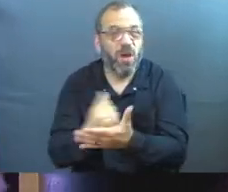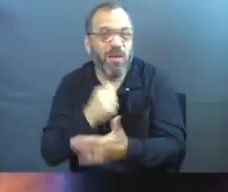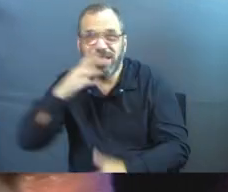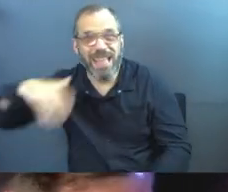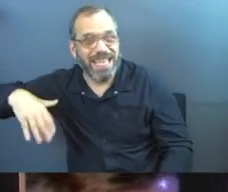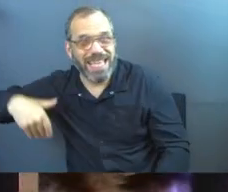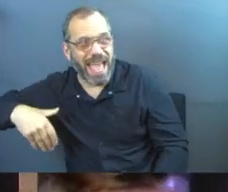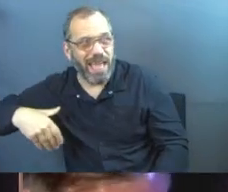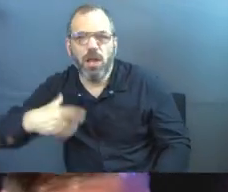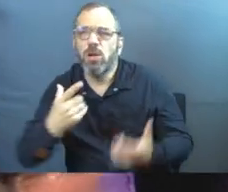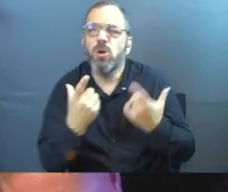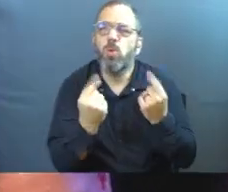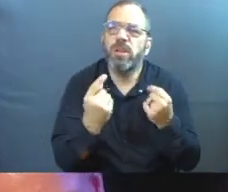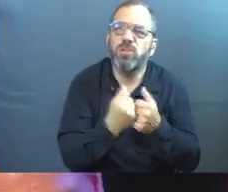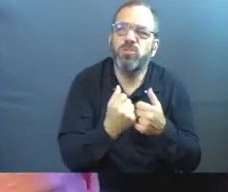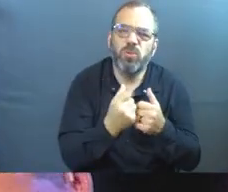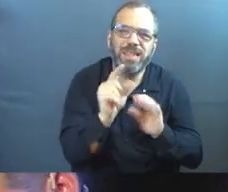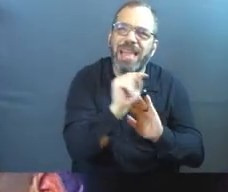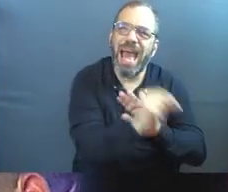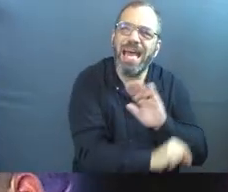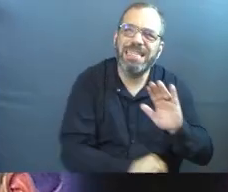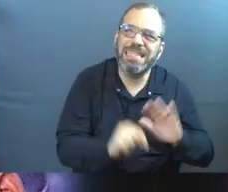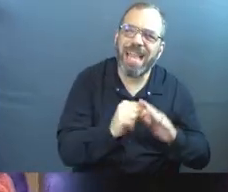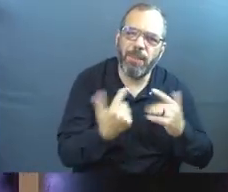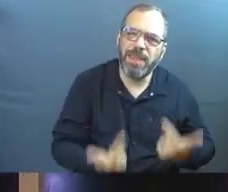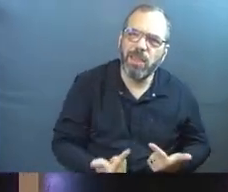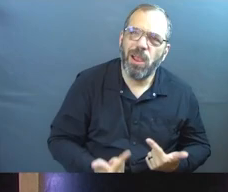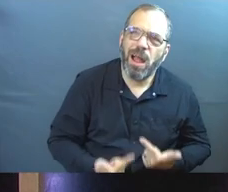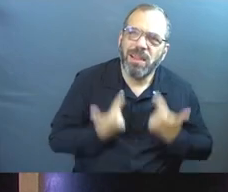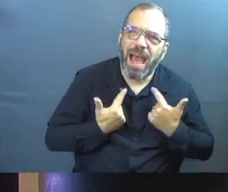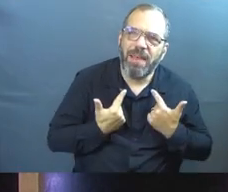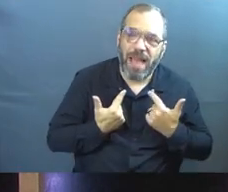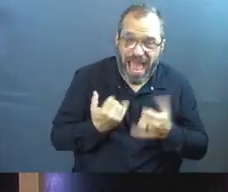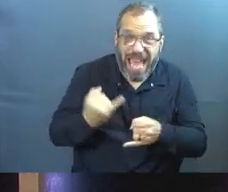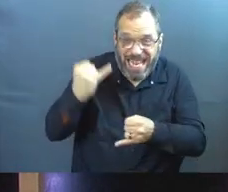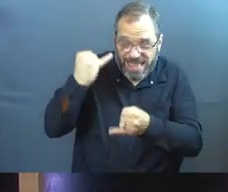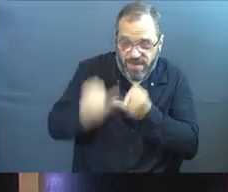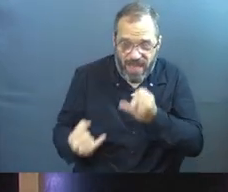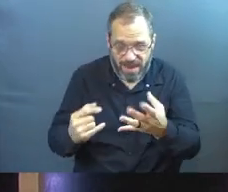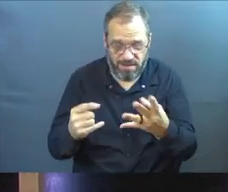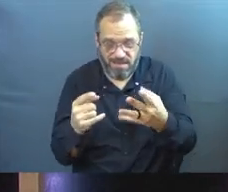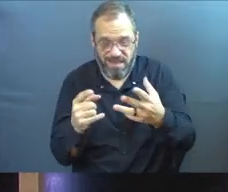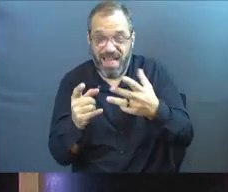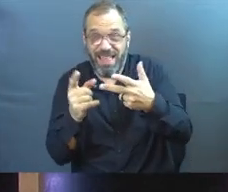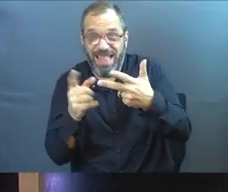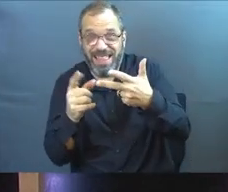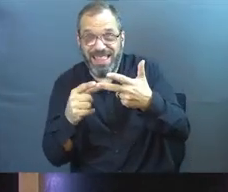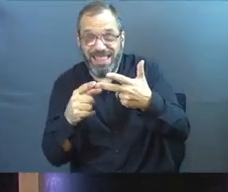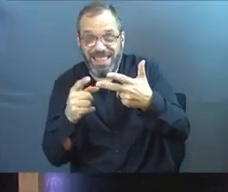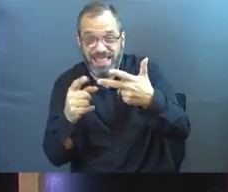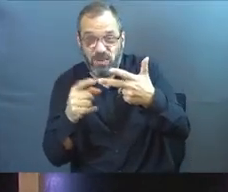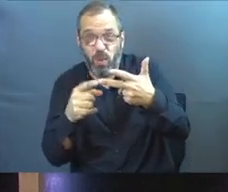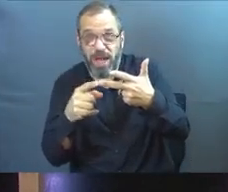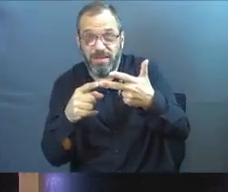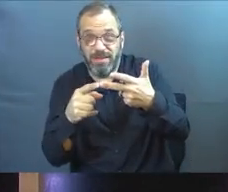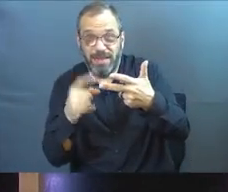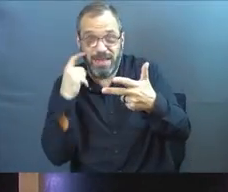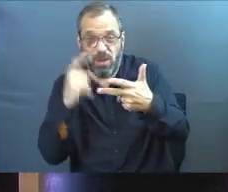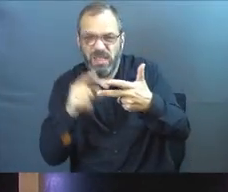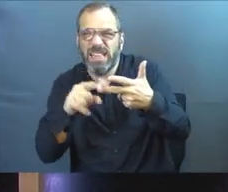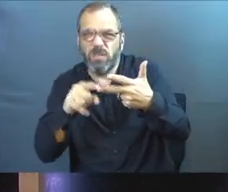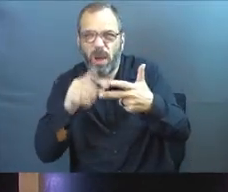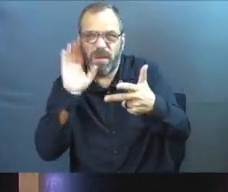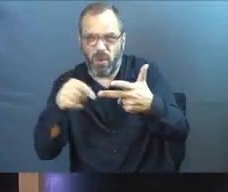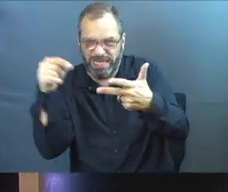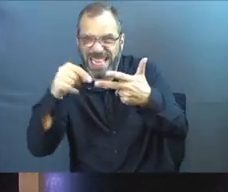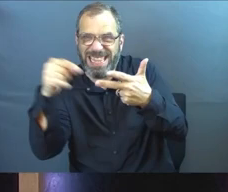happened yet. What are you going to do with the season that you're in? And then the final lesson I see, and this is what we're going to spend all of our time in, the rest of